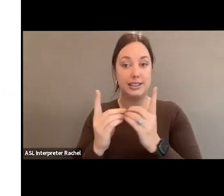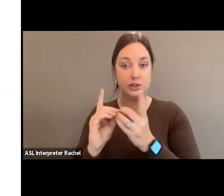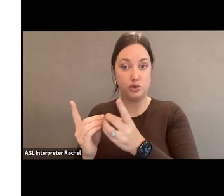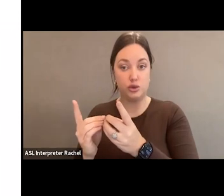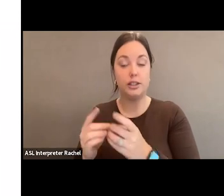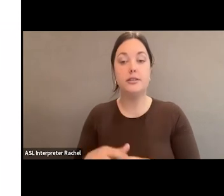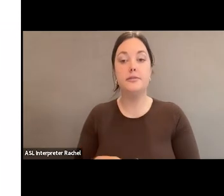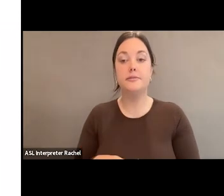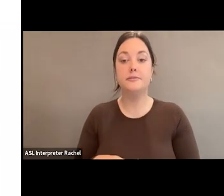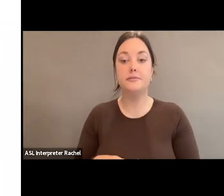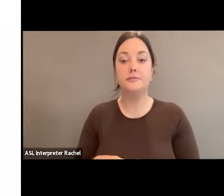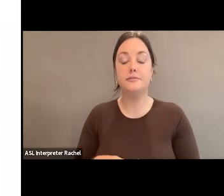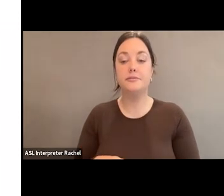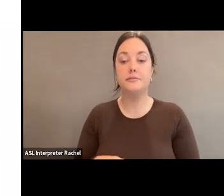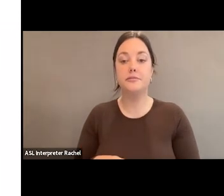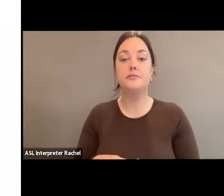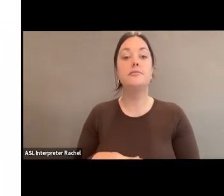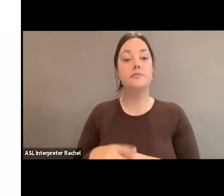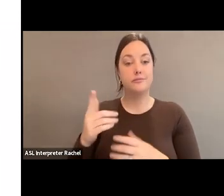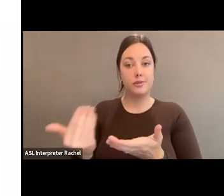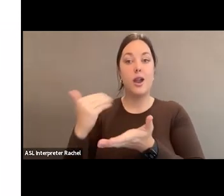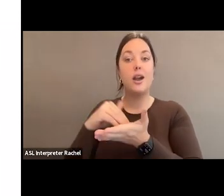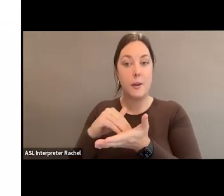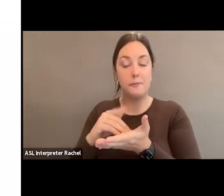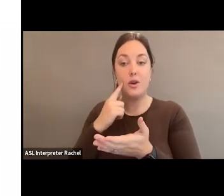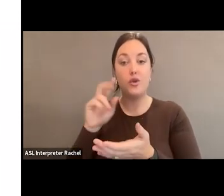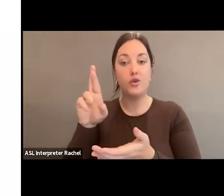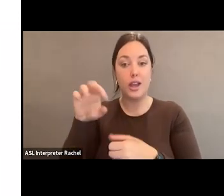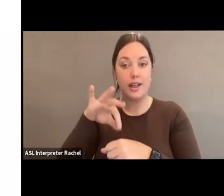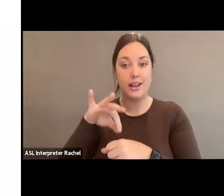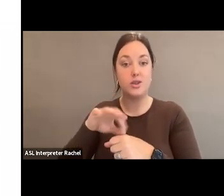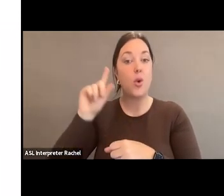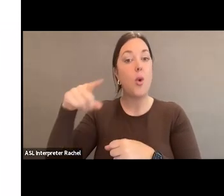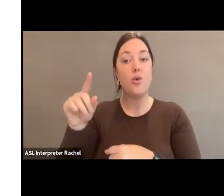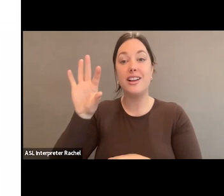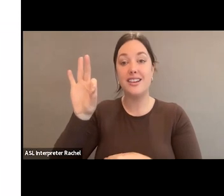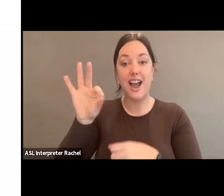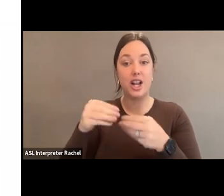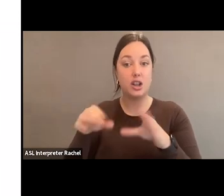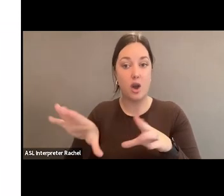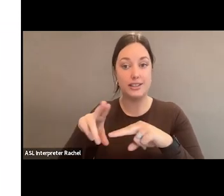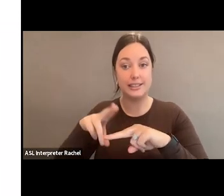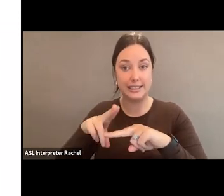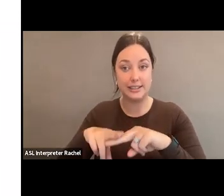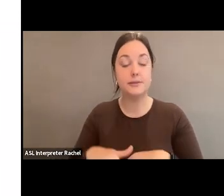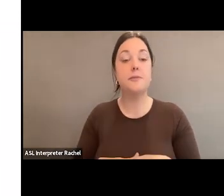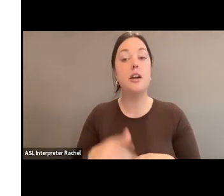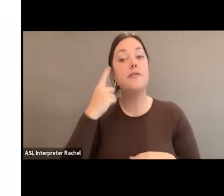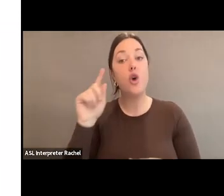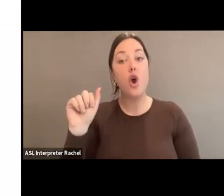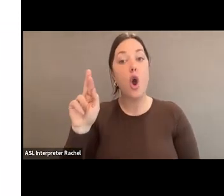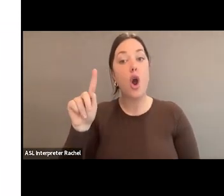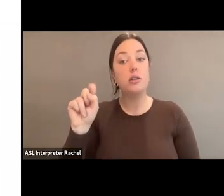incumbent faced re-election, and only nine of them lost their seats. So what does that mean for arts advocacy?